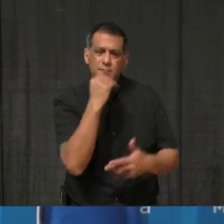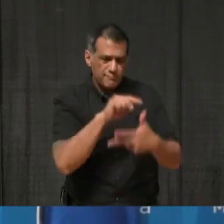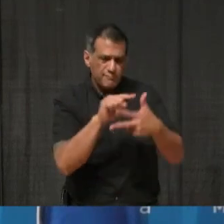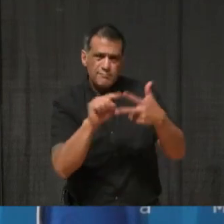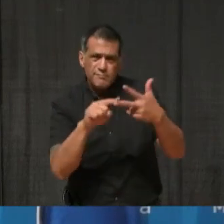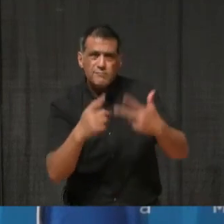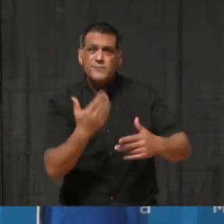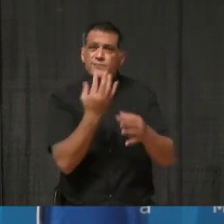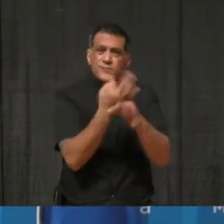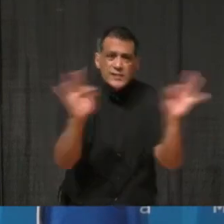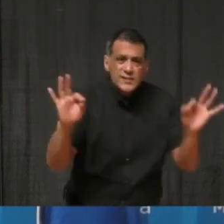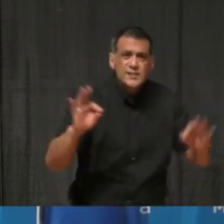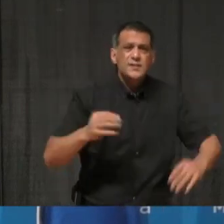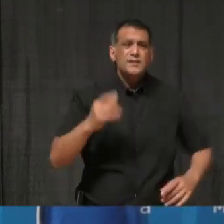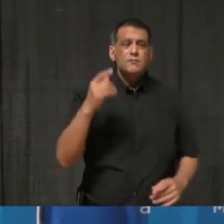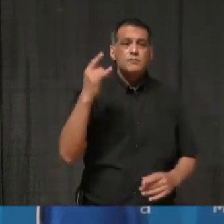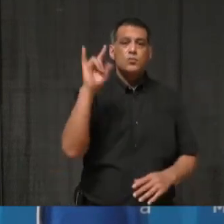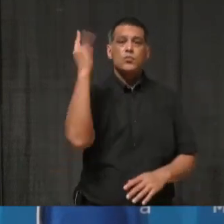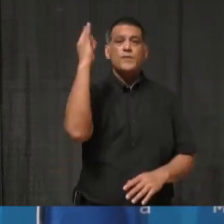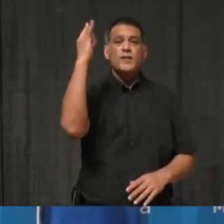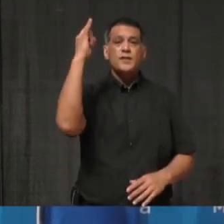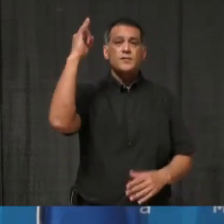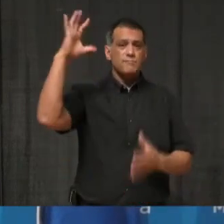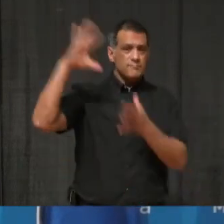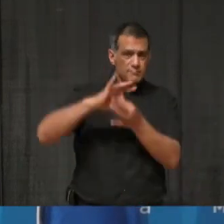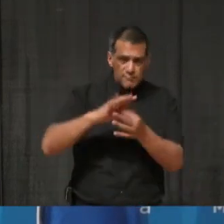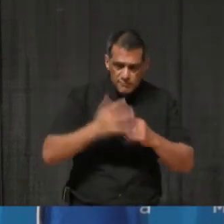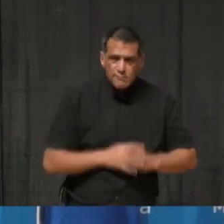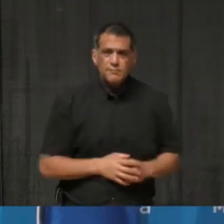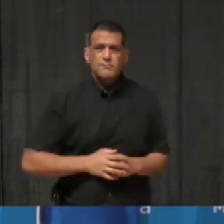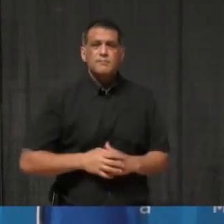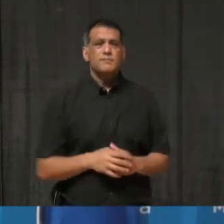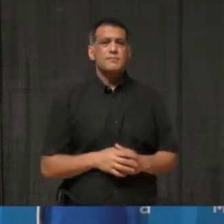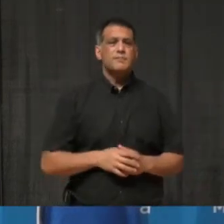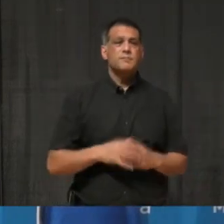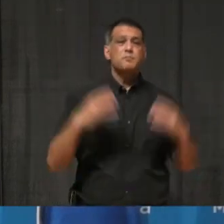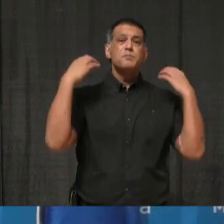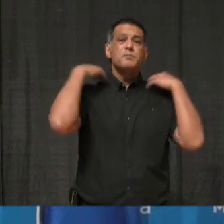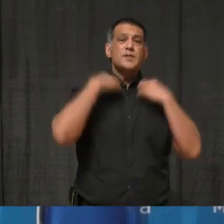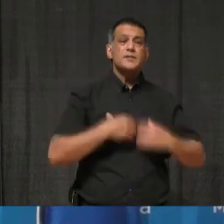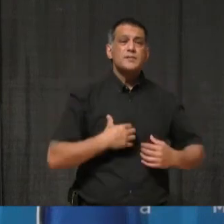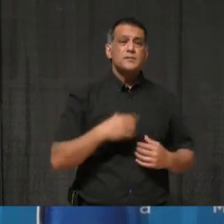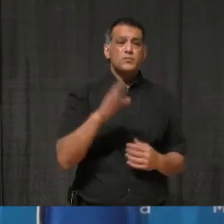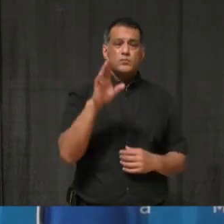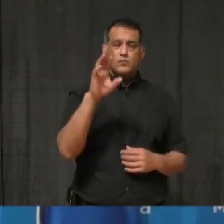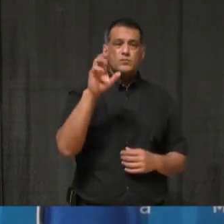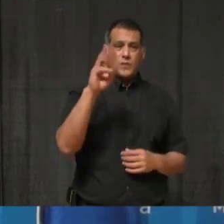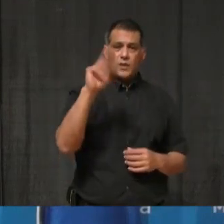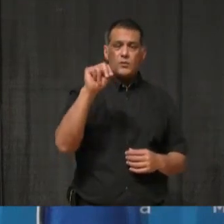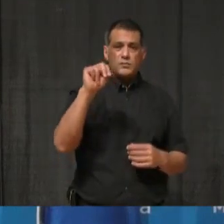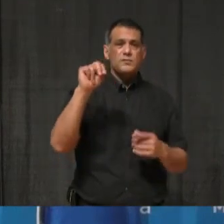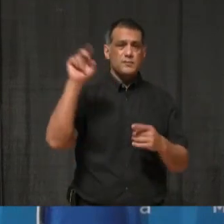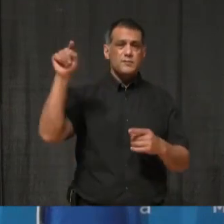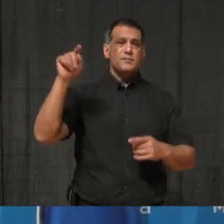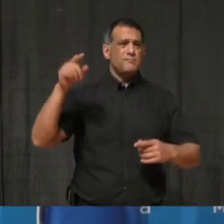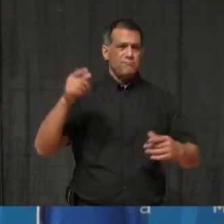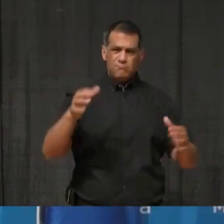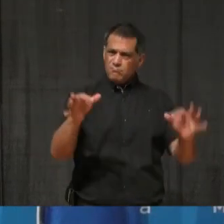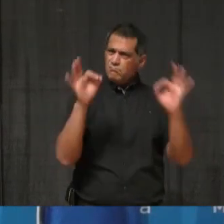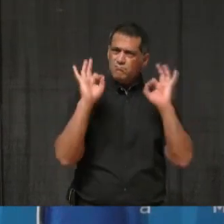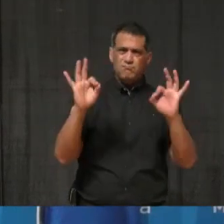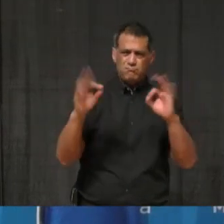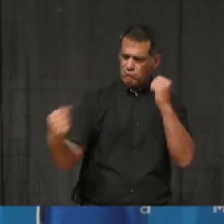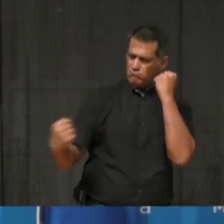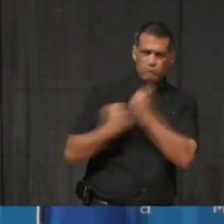I want to acknowledge that Mayor Brown has been an incredibly strong advocate for more isolation rooms in Peel. For